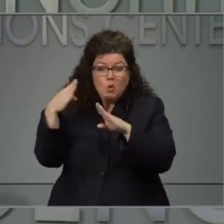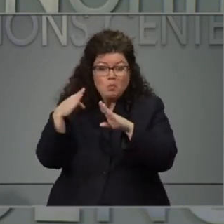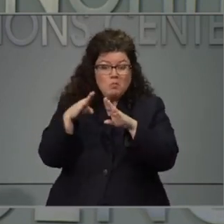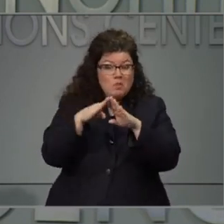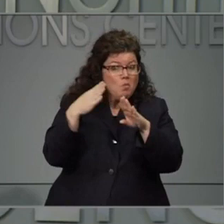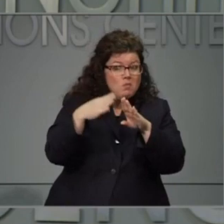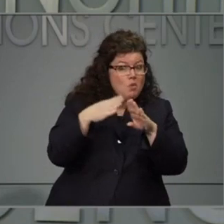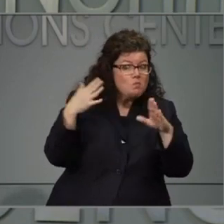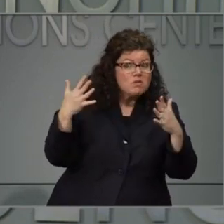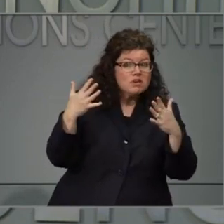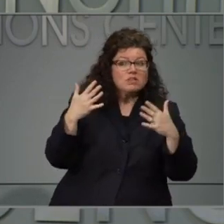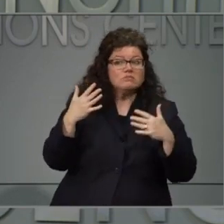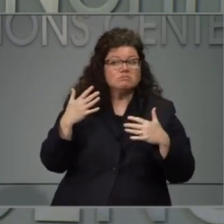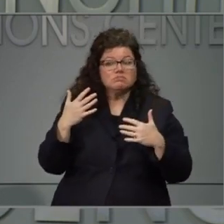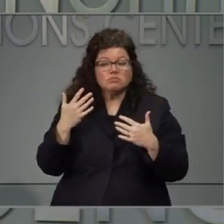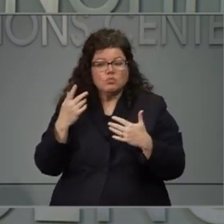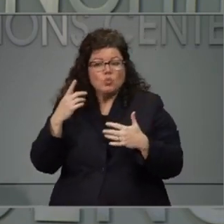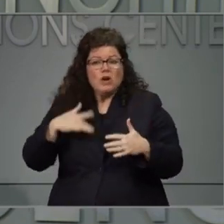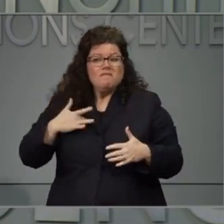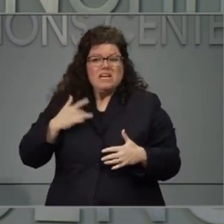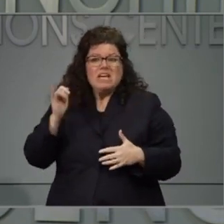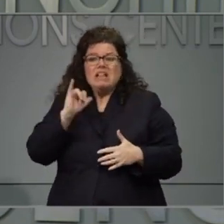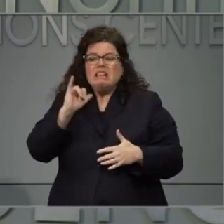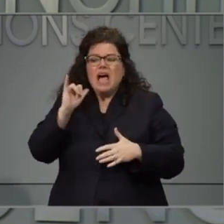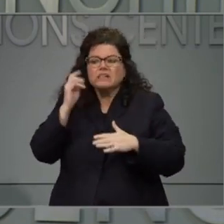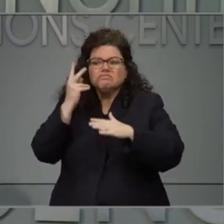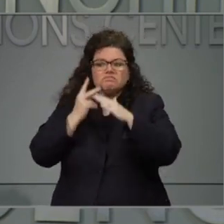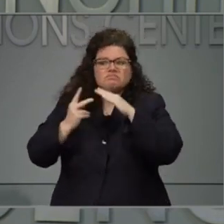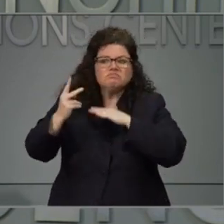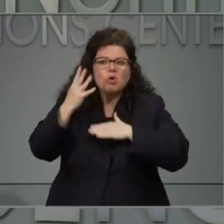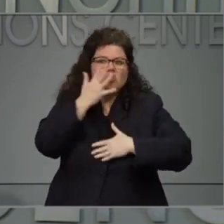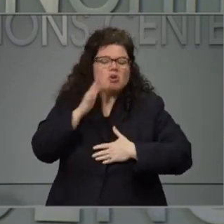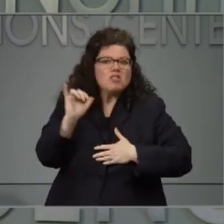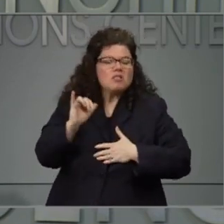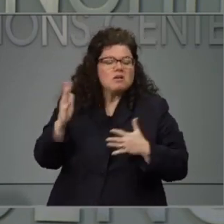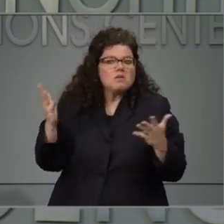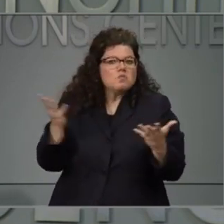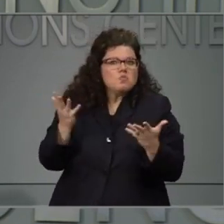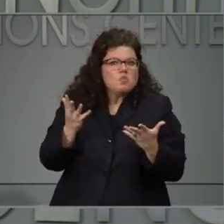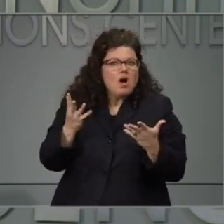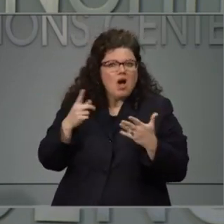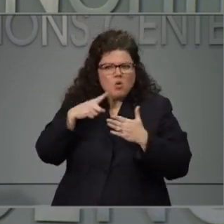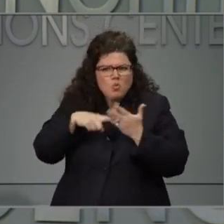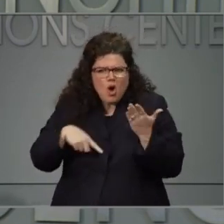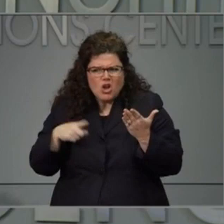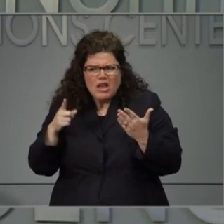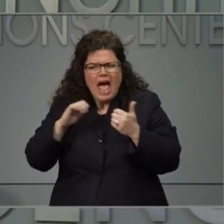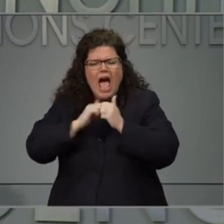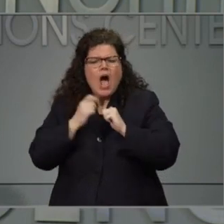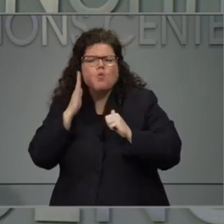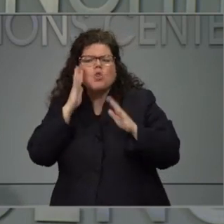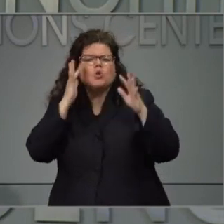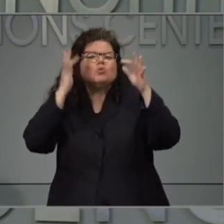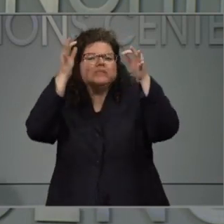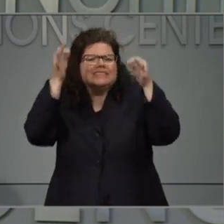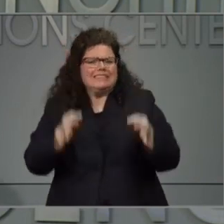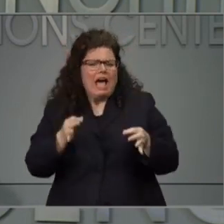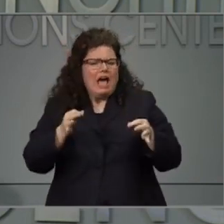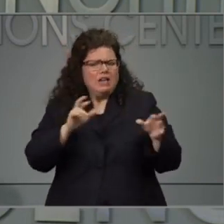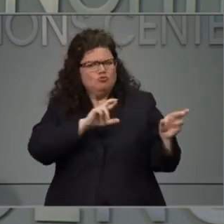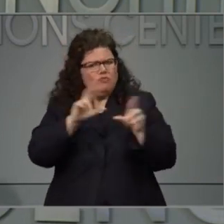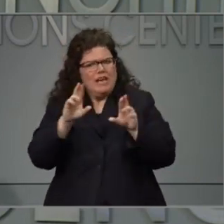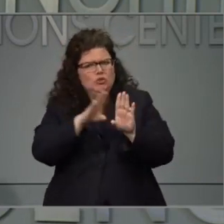planning is going into that? What level of detail can you share with us that you're looking at to determine when it really is going to be safe to do that?